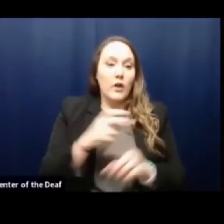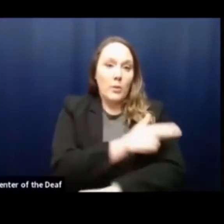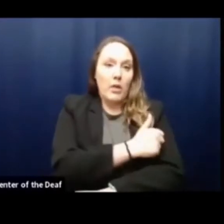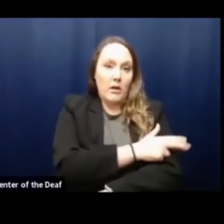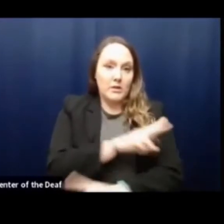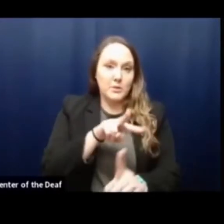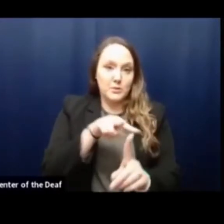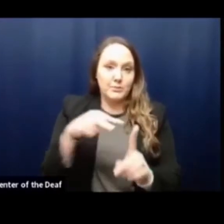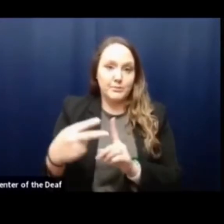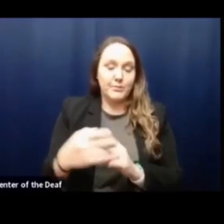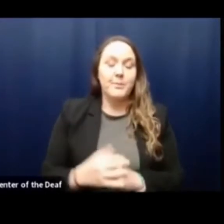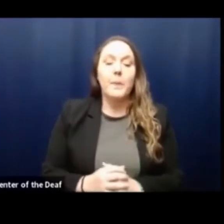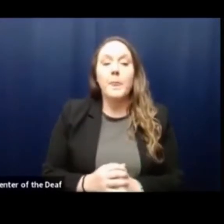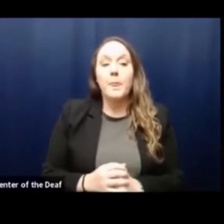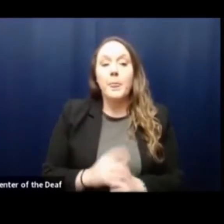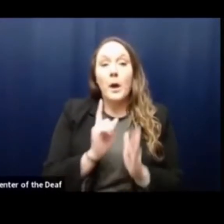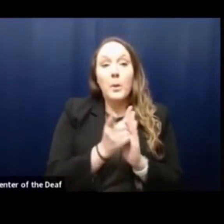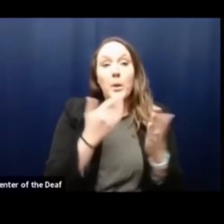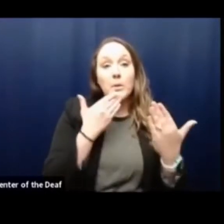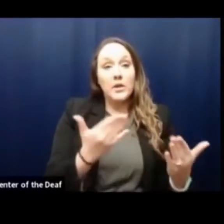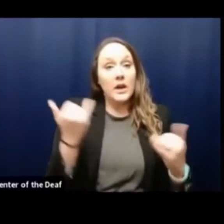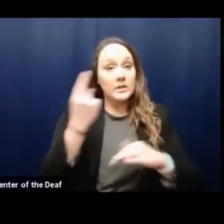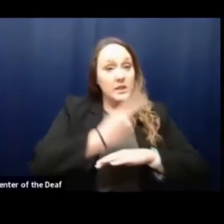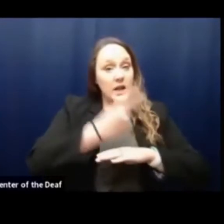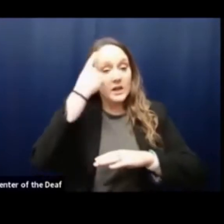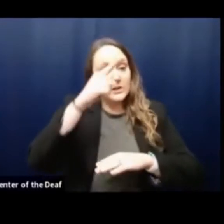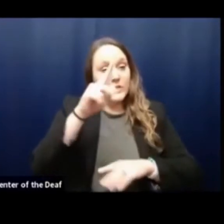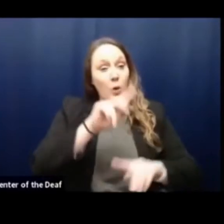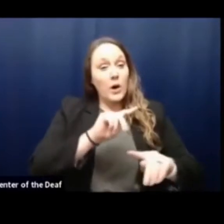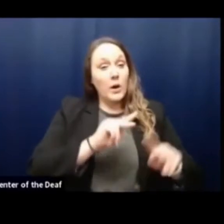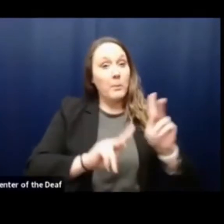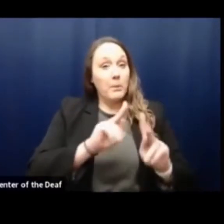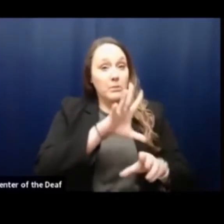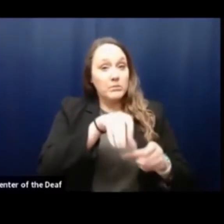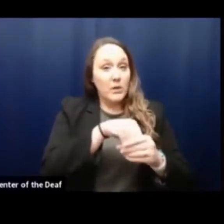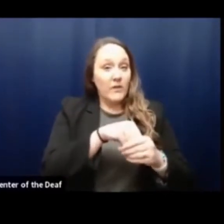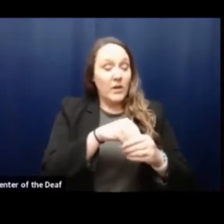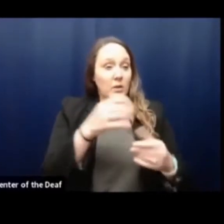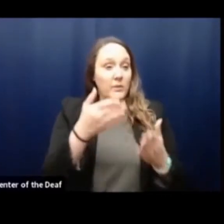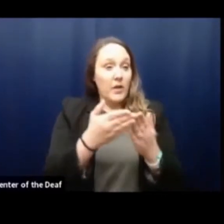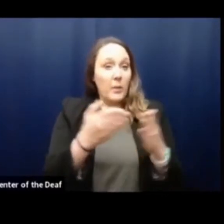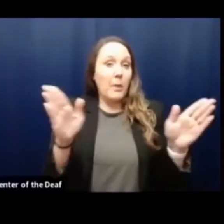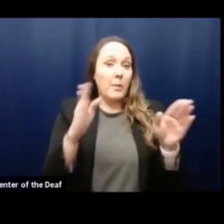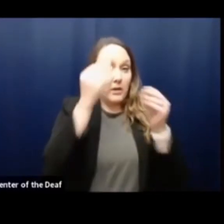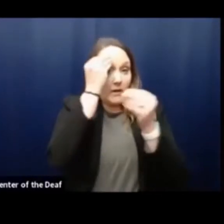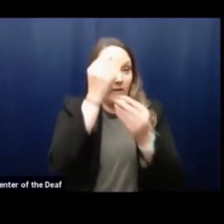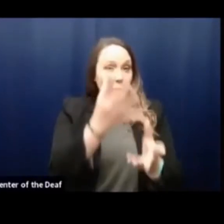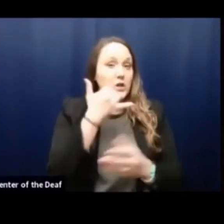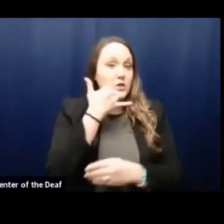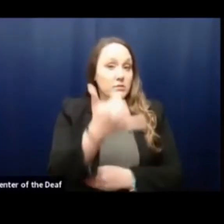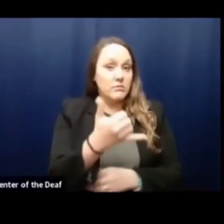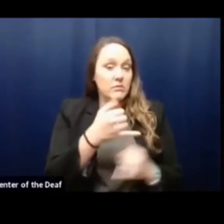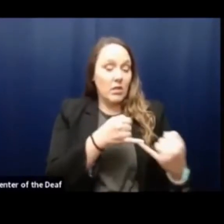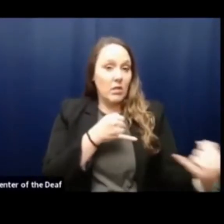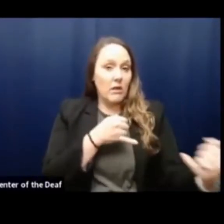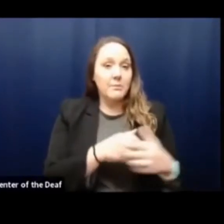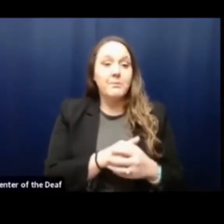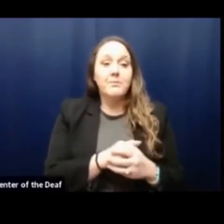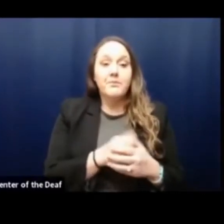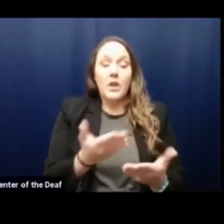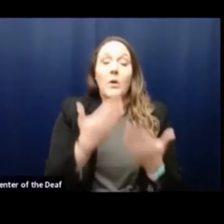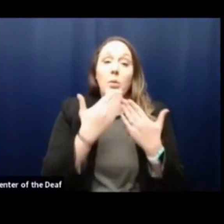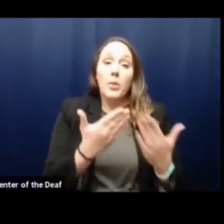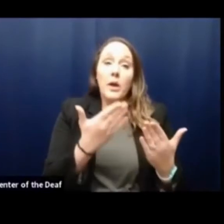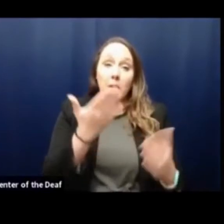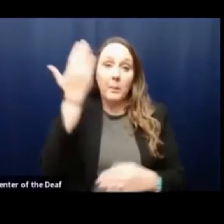Our moment of gratitude today is dedicated to members of our public information line. We have thanked them before, but they deserve our